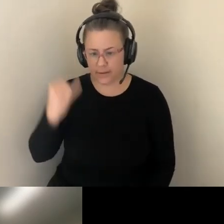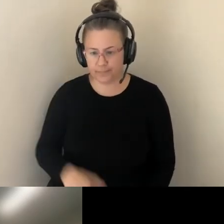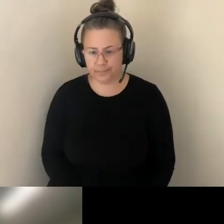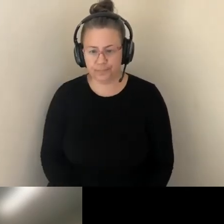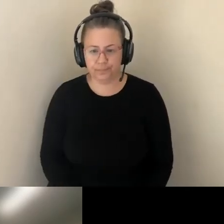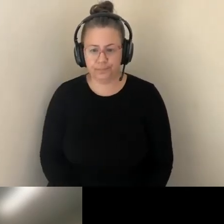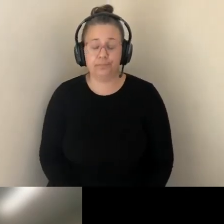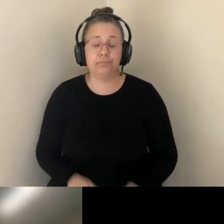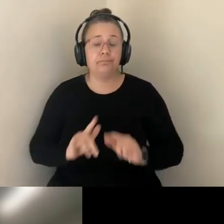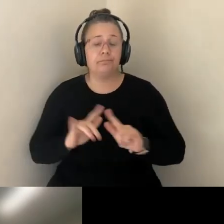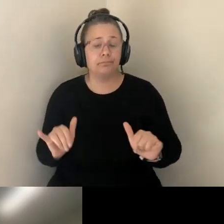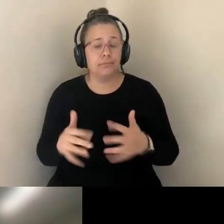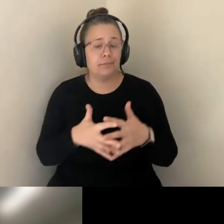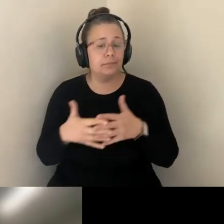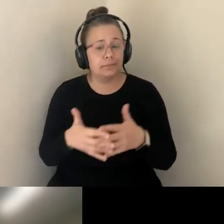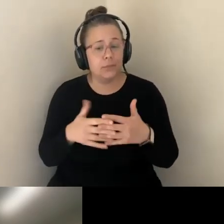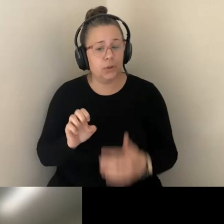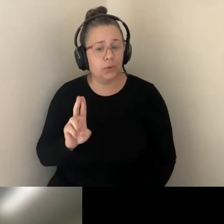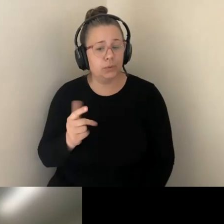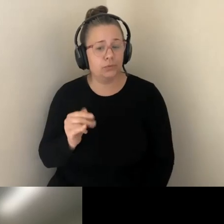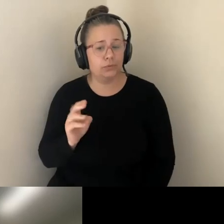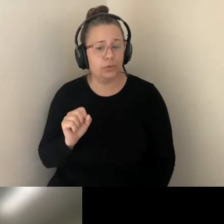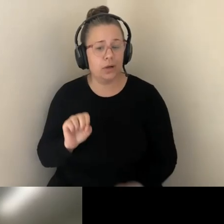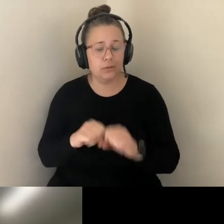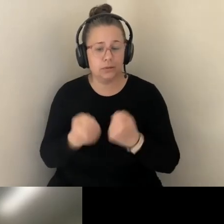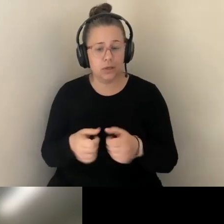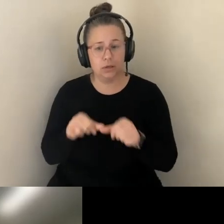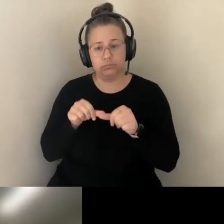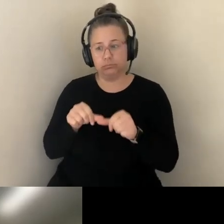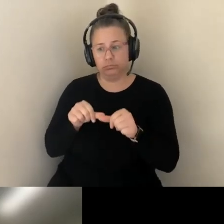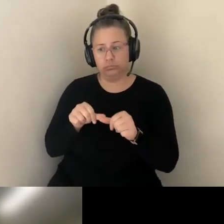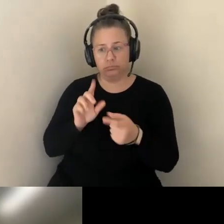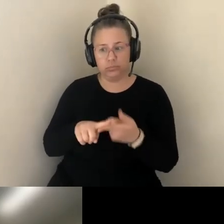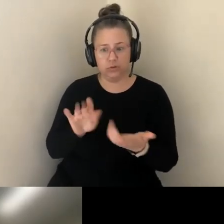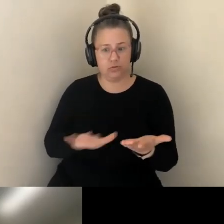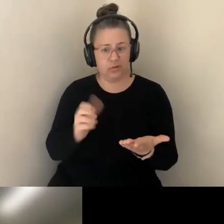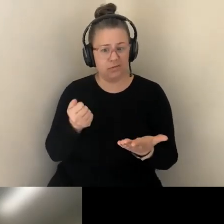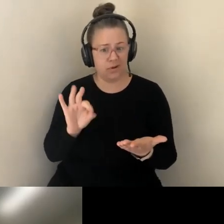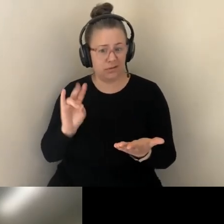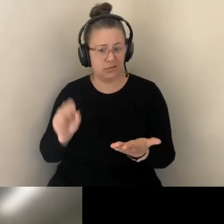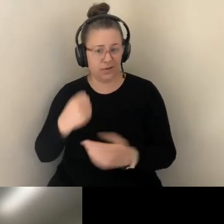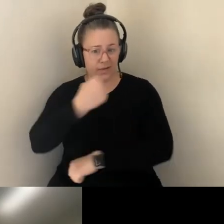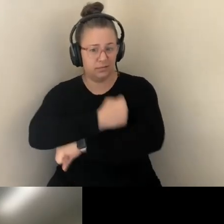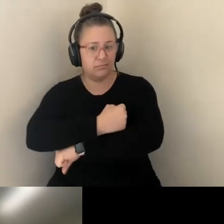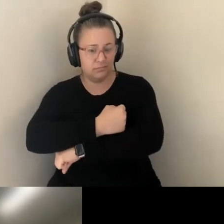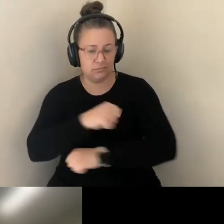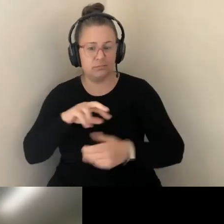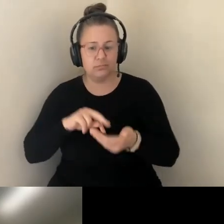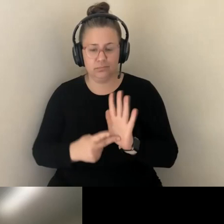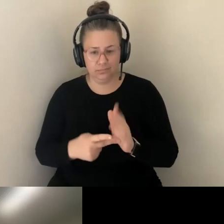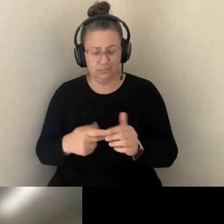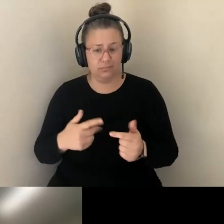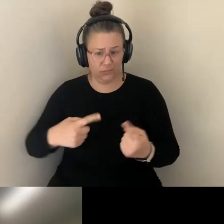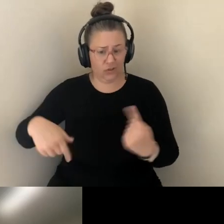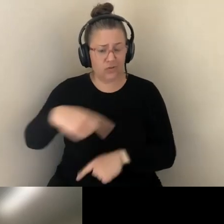A LONG, IT WAS AROUND FOR A LONG TIME. SO THERE'S THAT TIME PERIOD, AND SO IF WE THINK OF THE EMERGENCE OF GENETIC